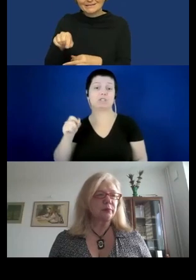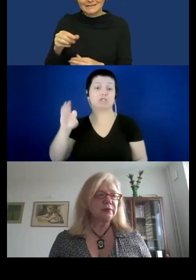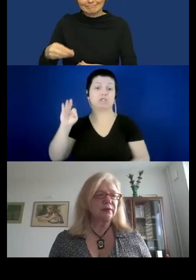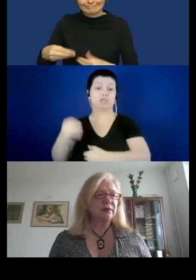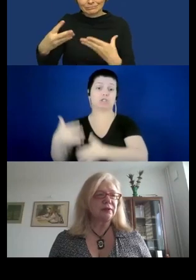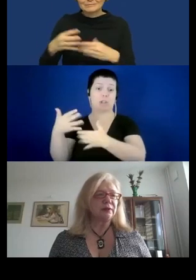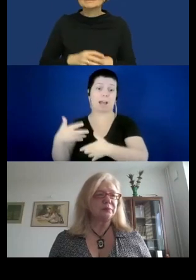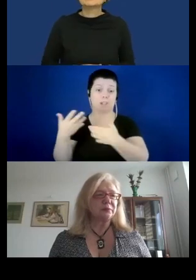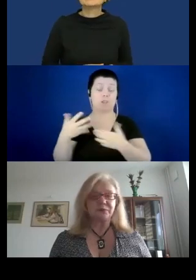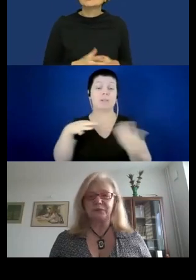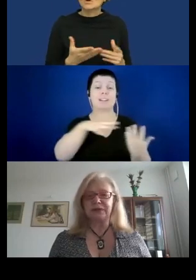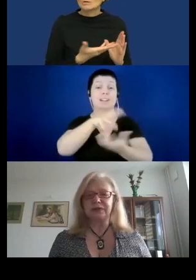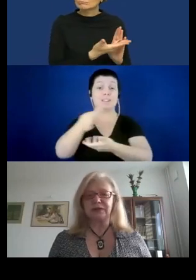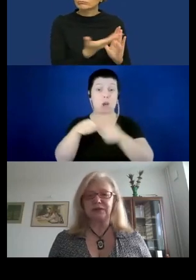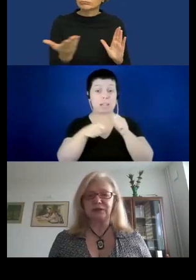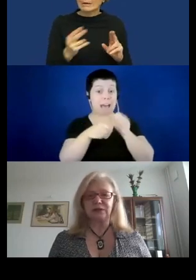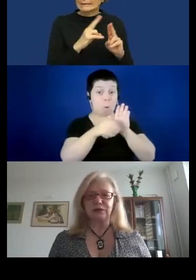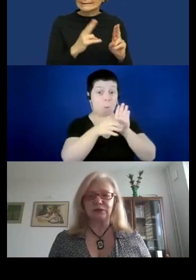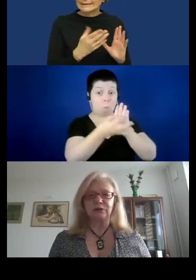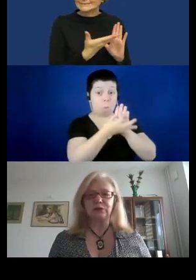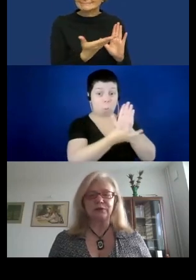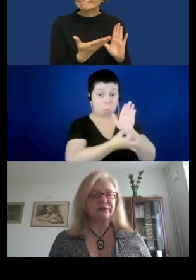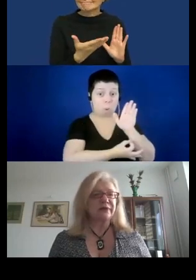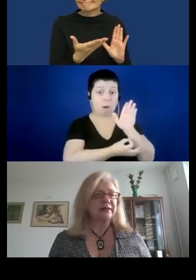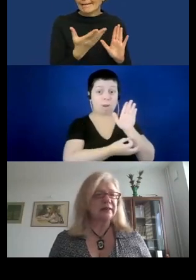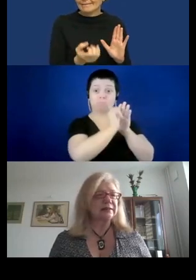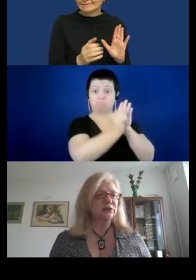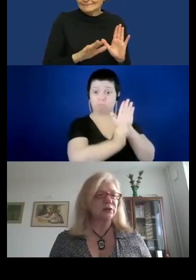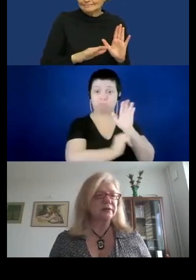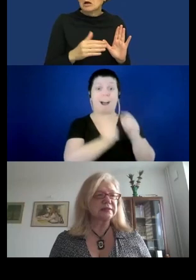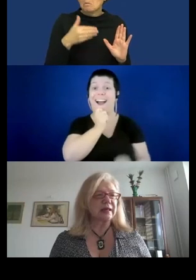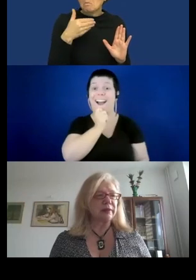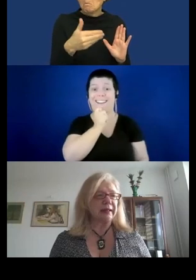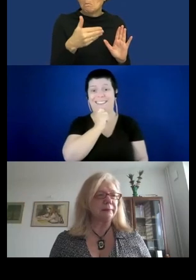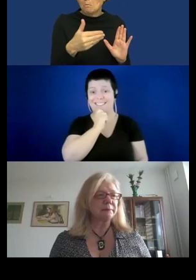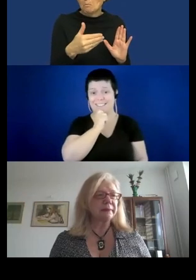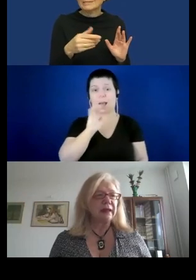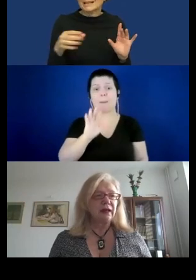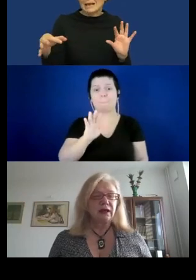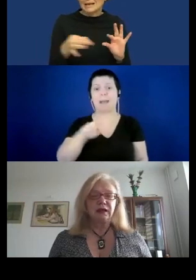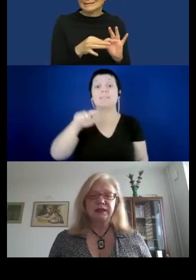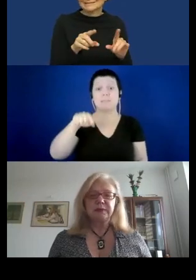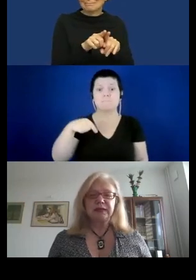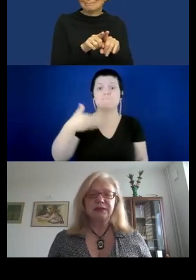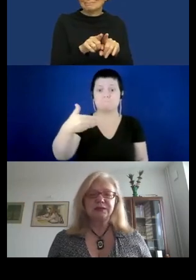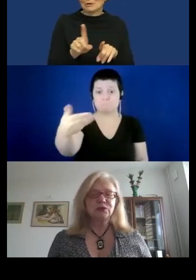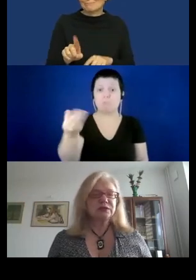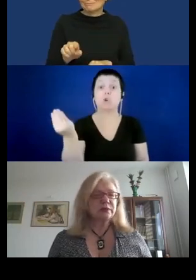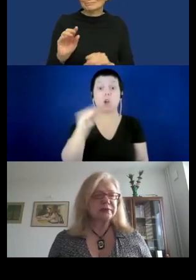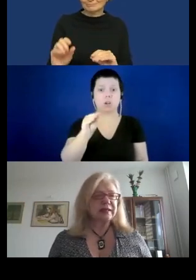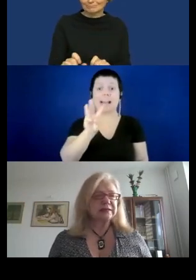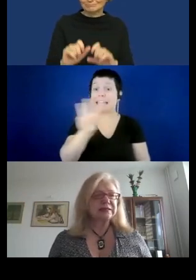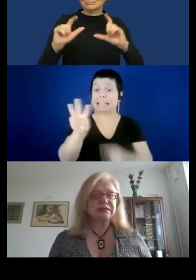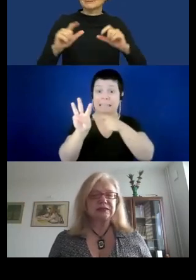available, but you will find it later on on the same link. Let me introduce